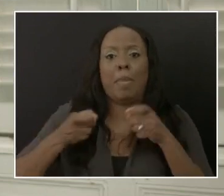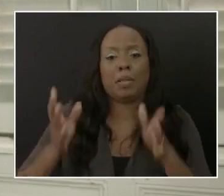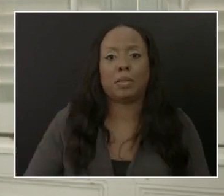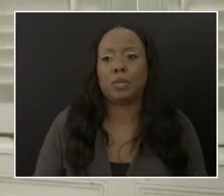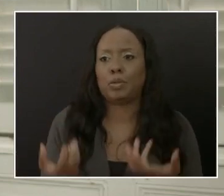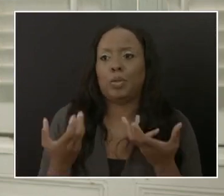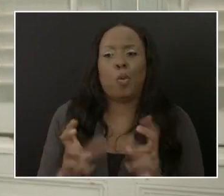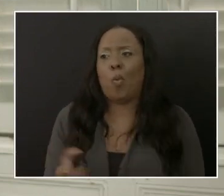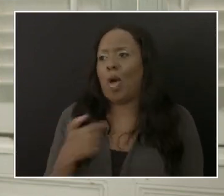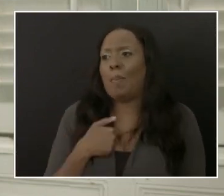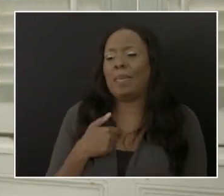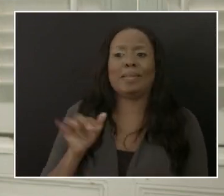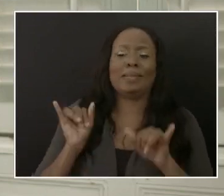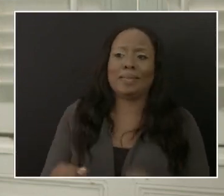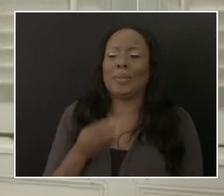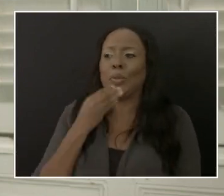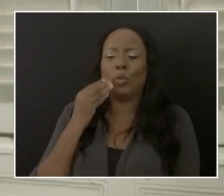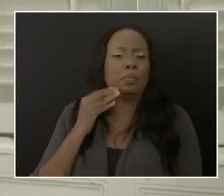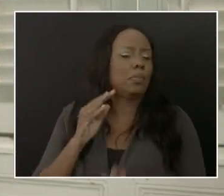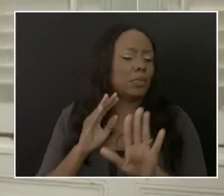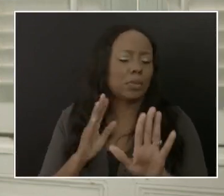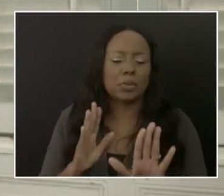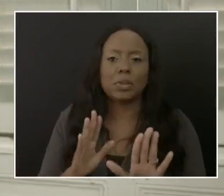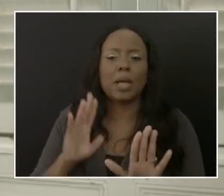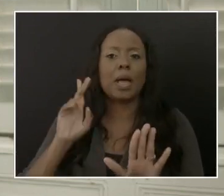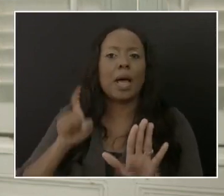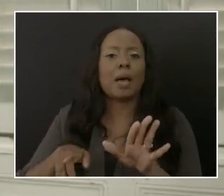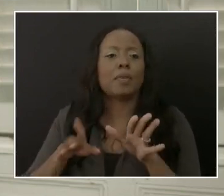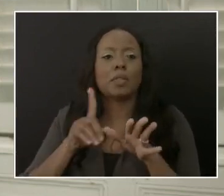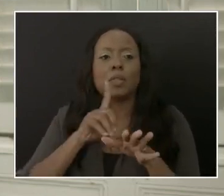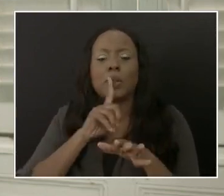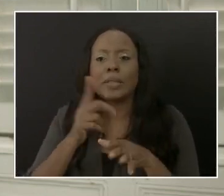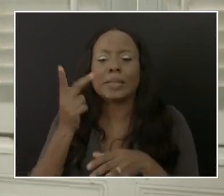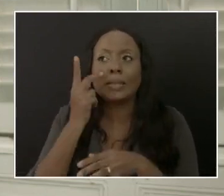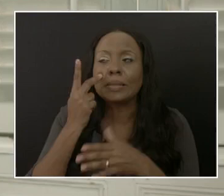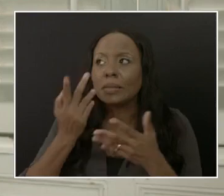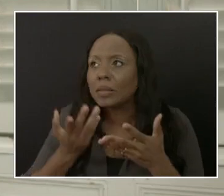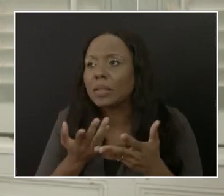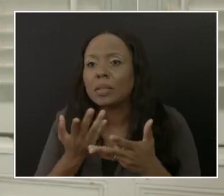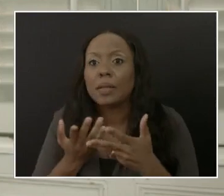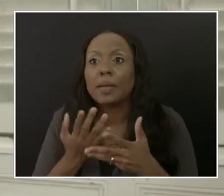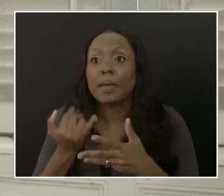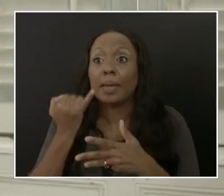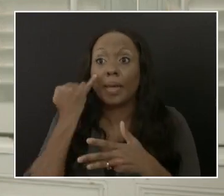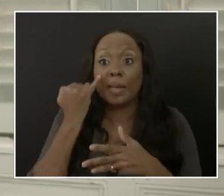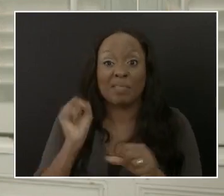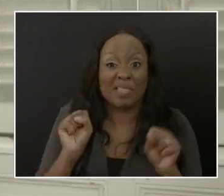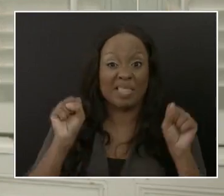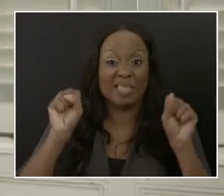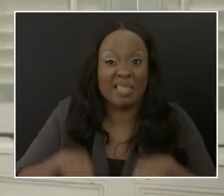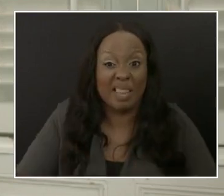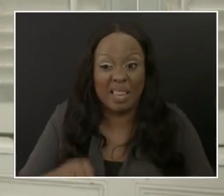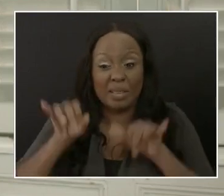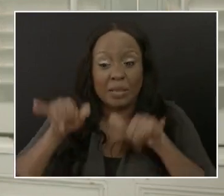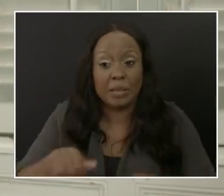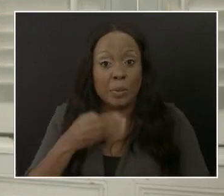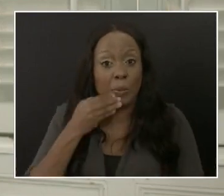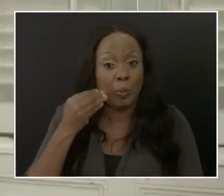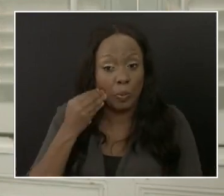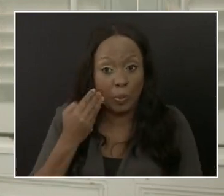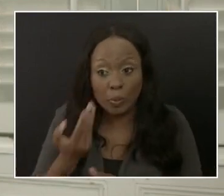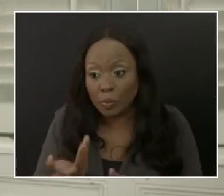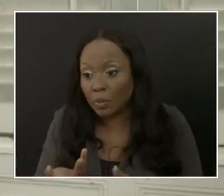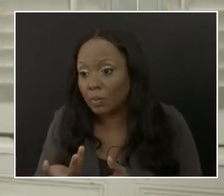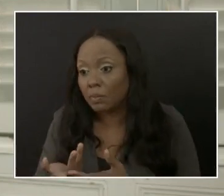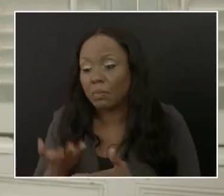to rotate them. You have to first establish the landscape. Is this something that can